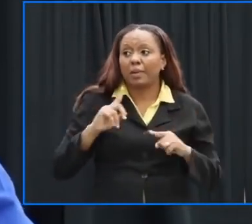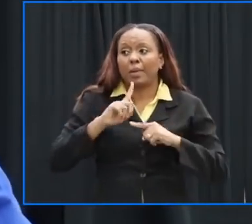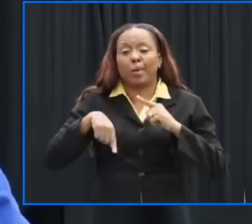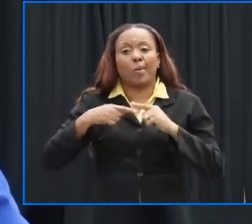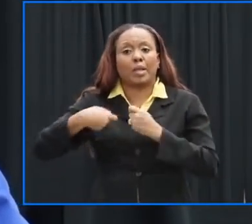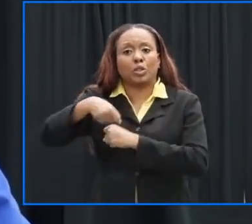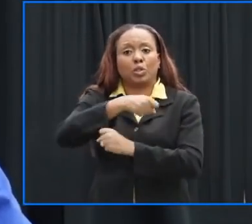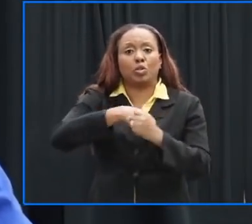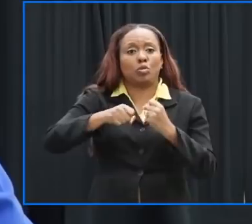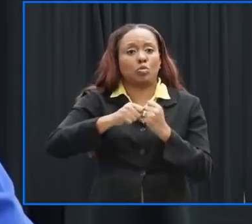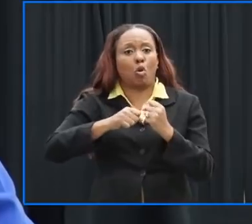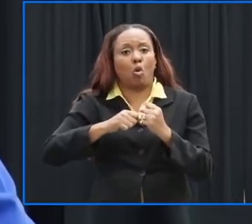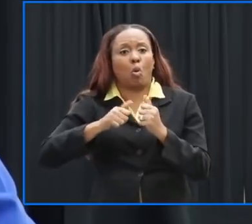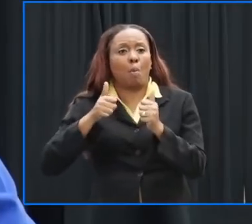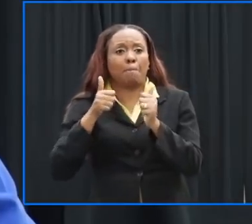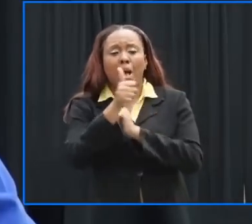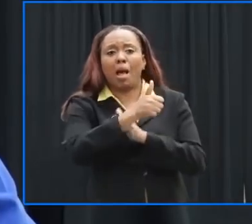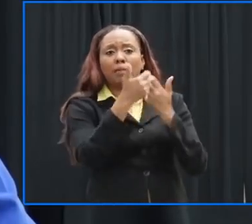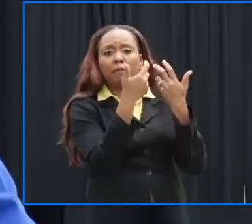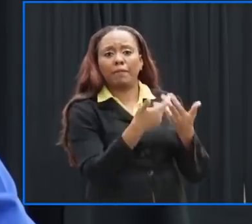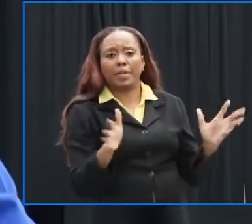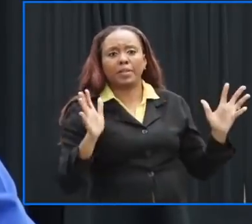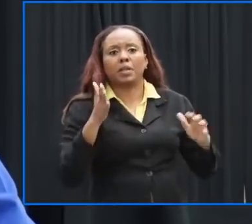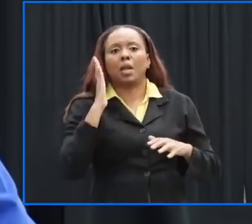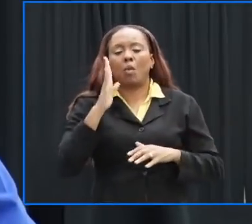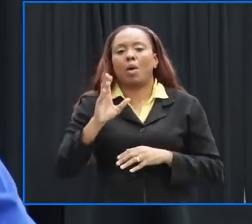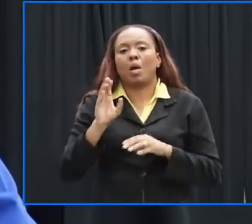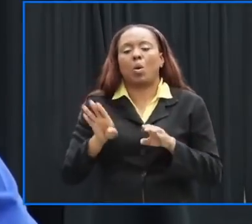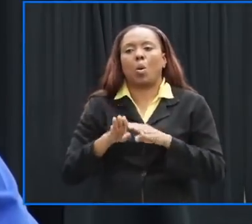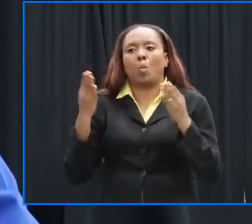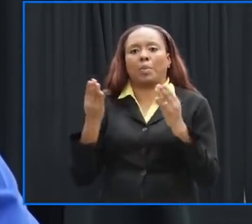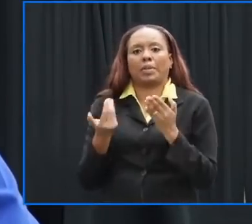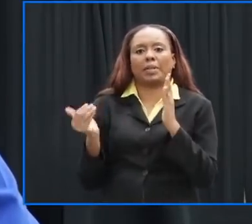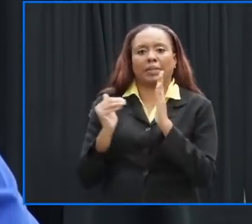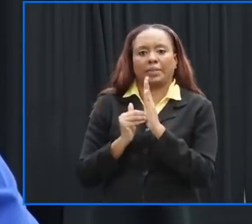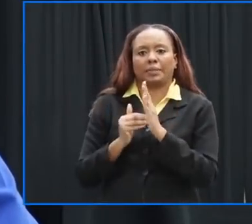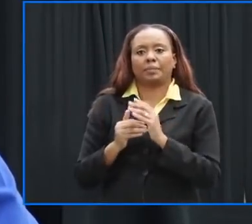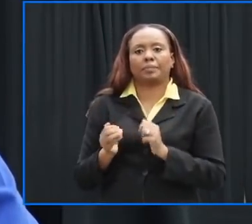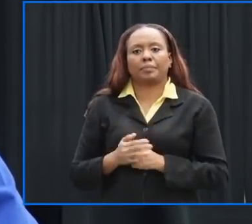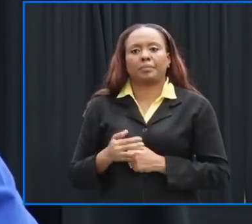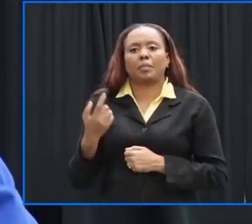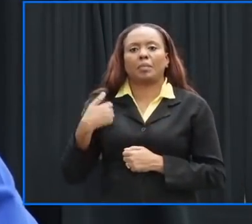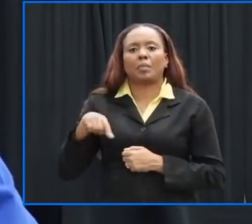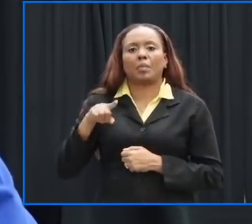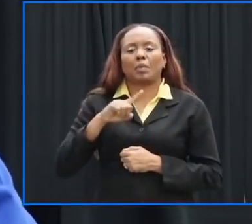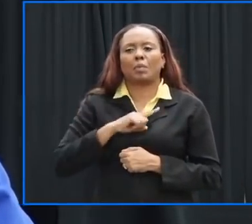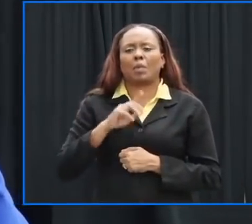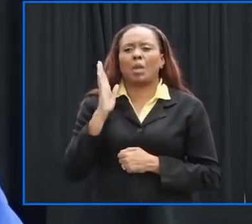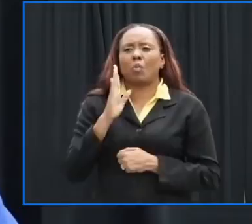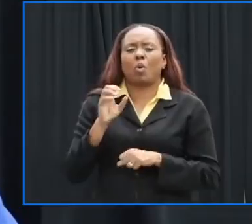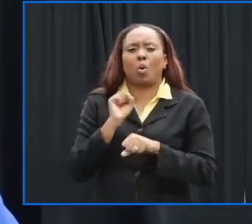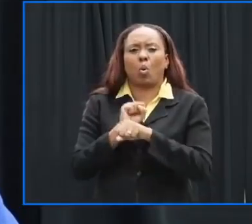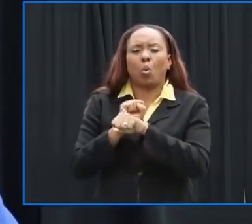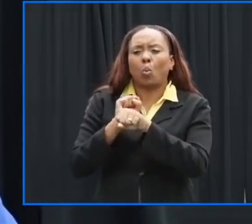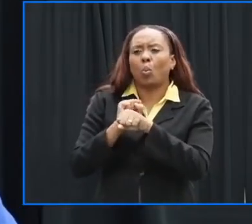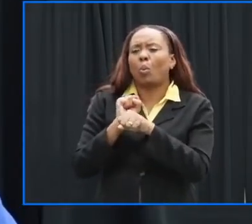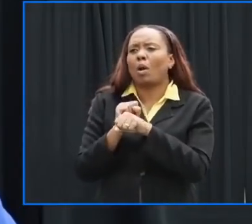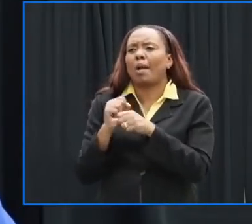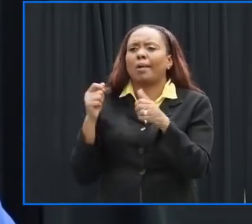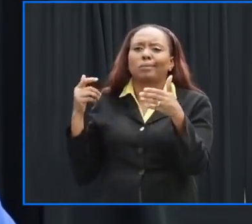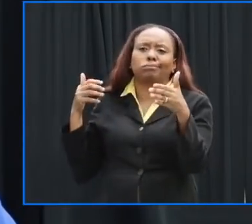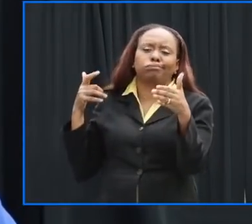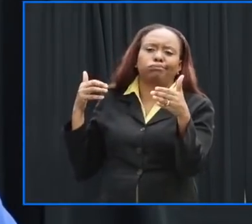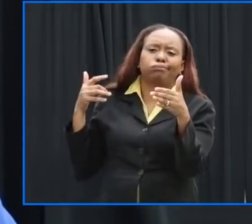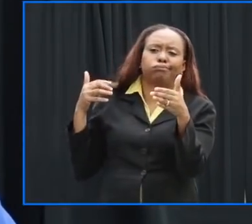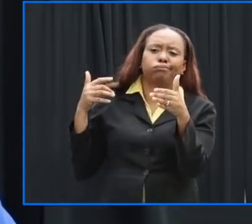accessible similarly the water tankers will continue to work upwards until about four hours closer to depending